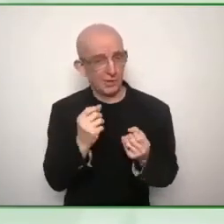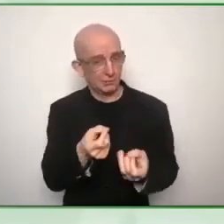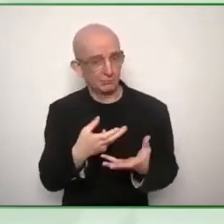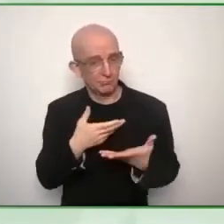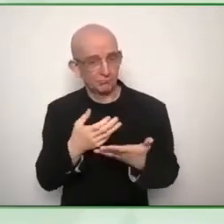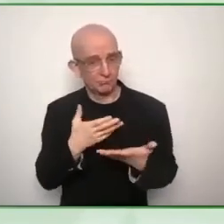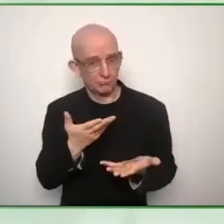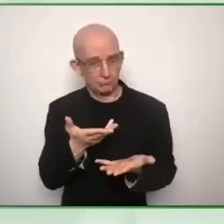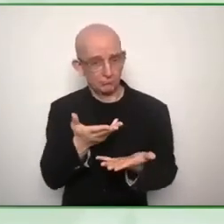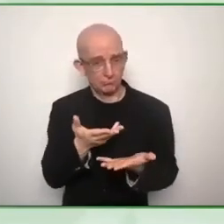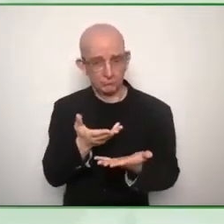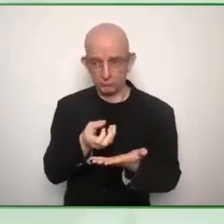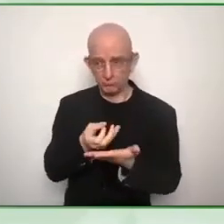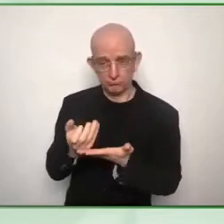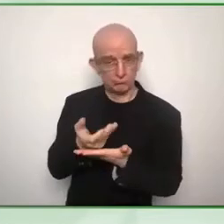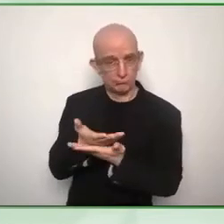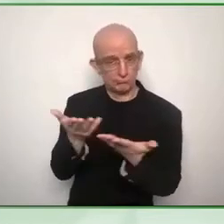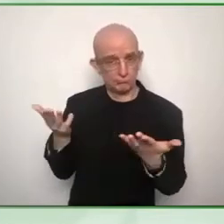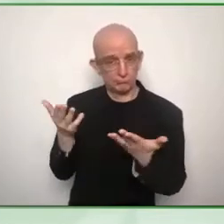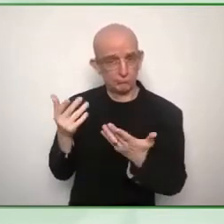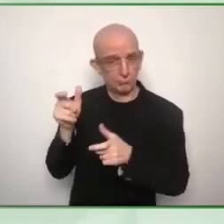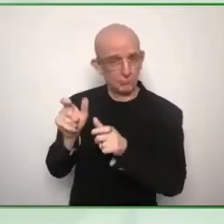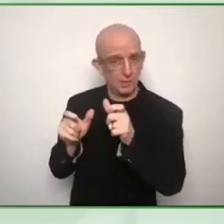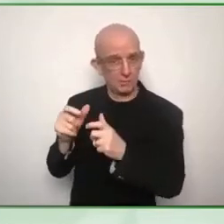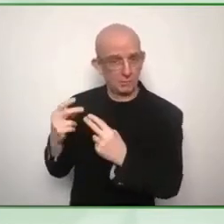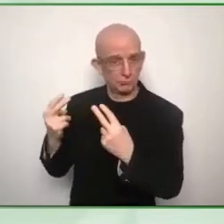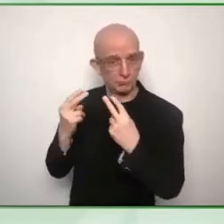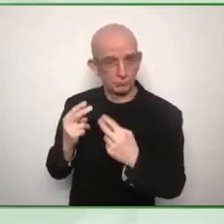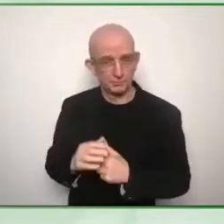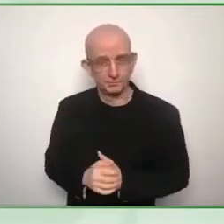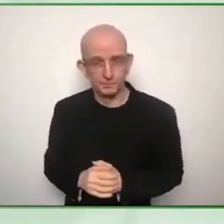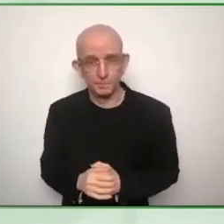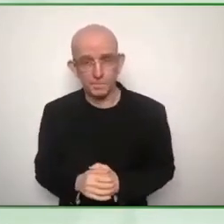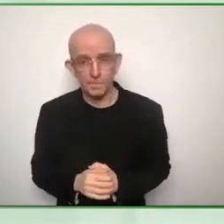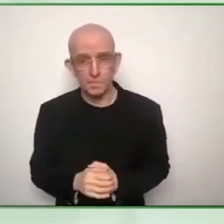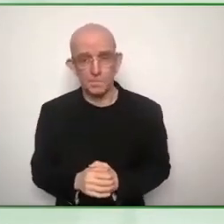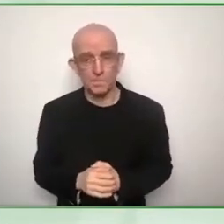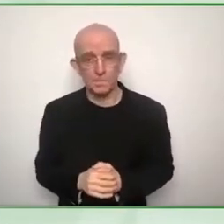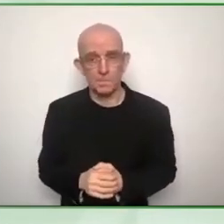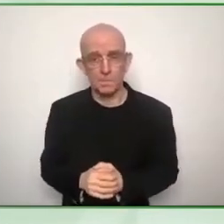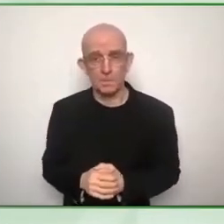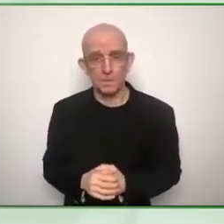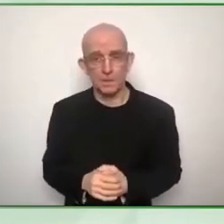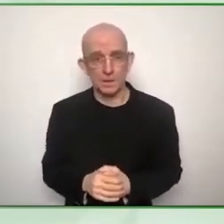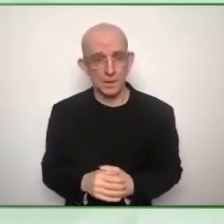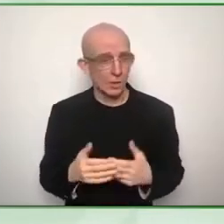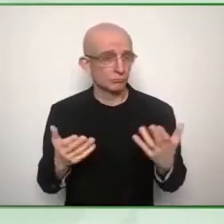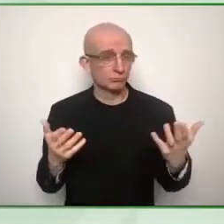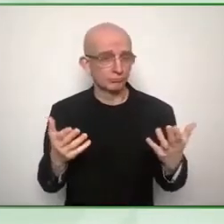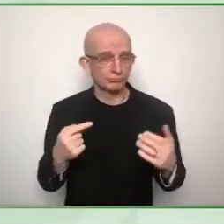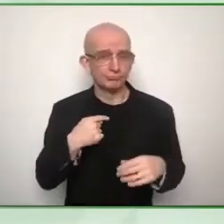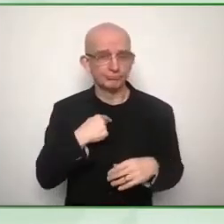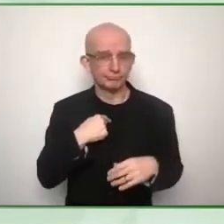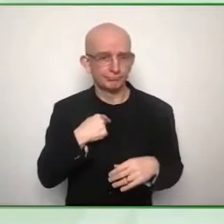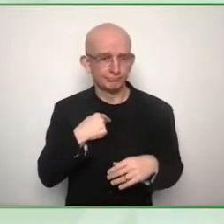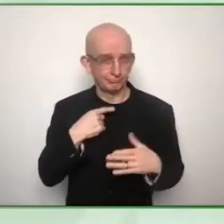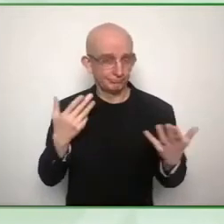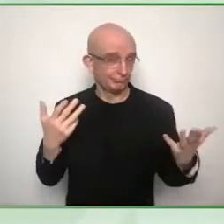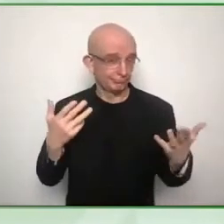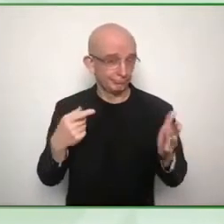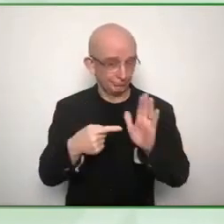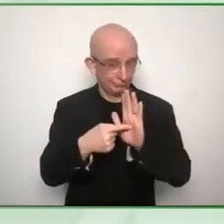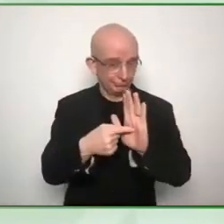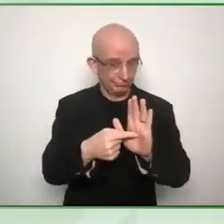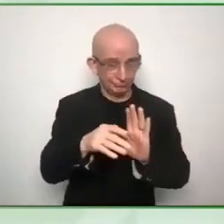around you and the people around you know that because it's who you are it's what you live and breathe um and